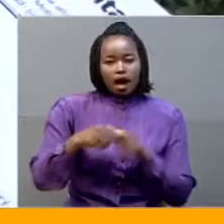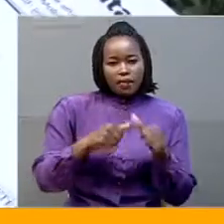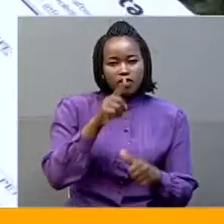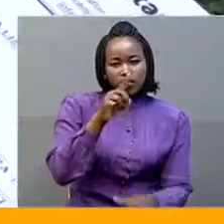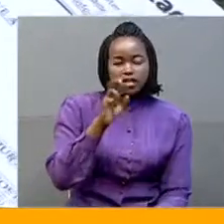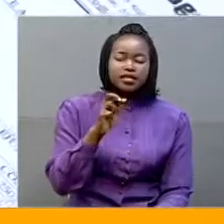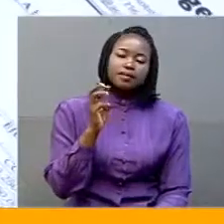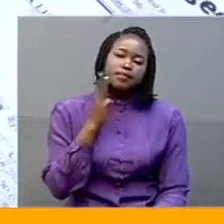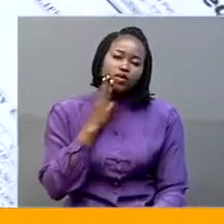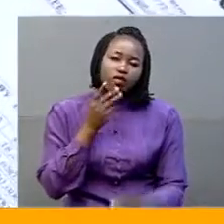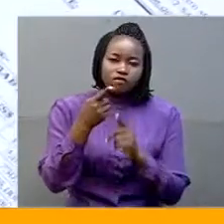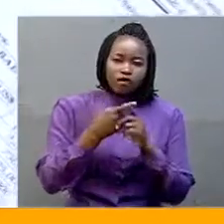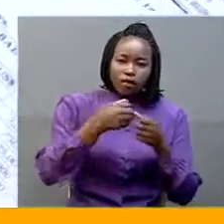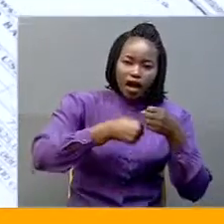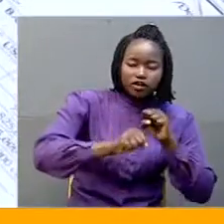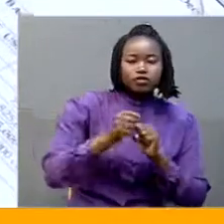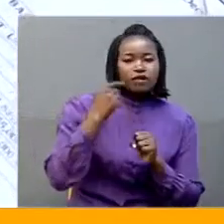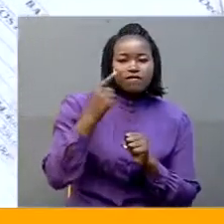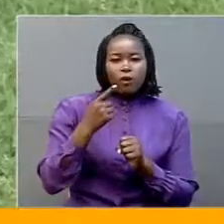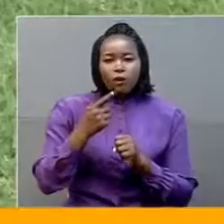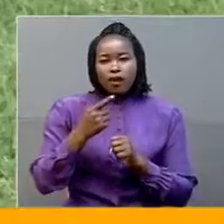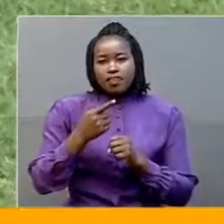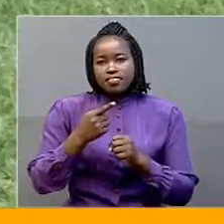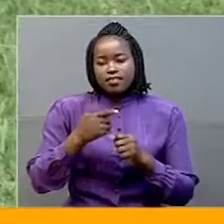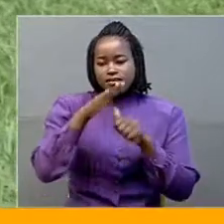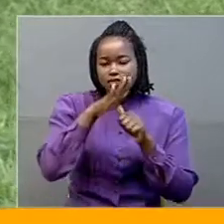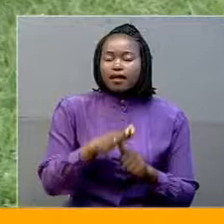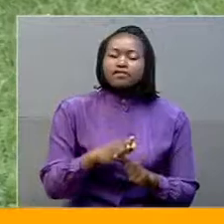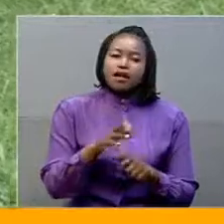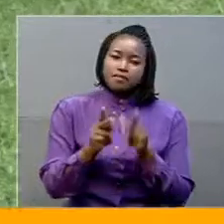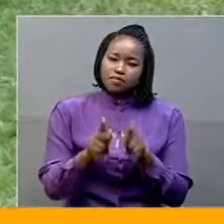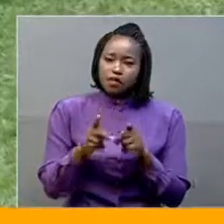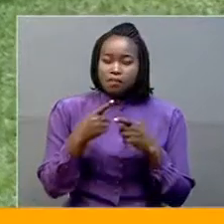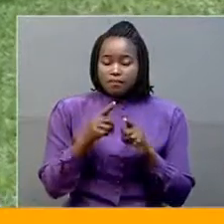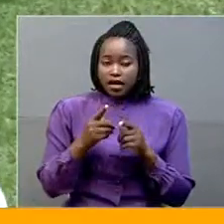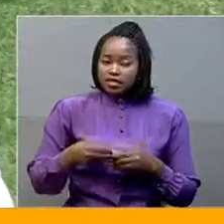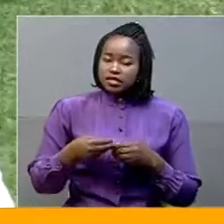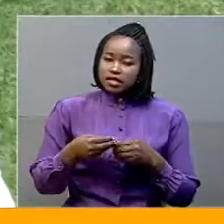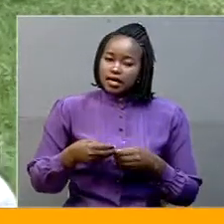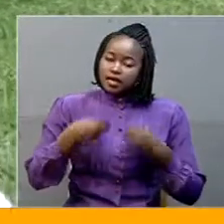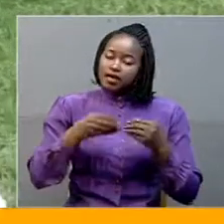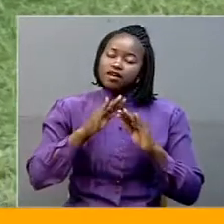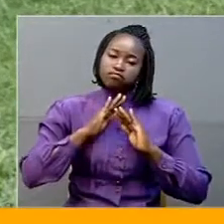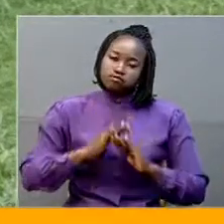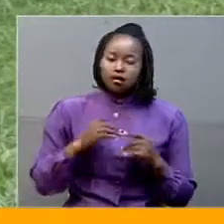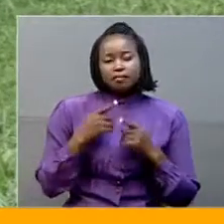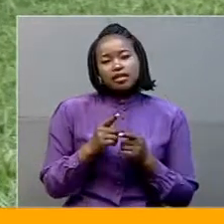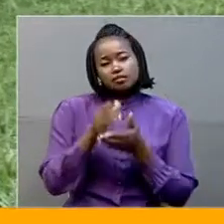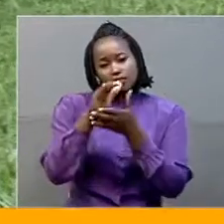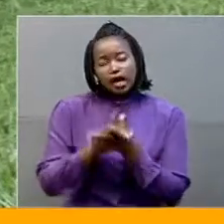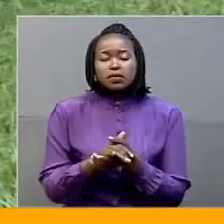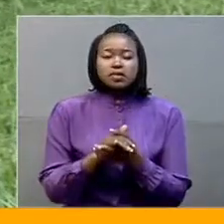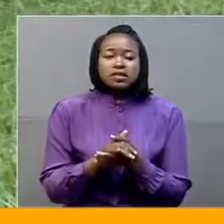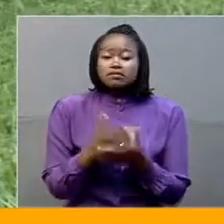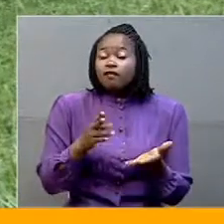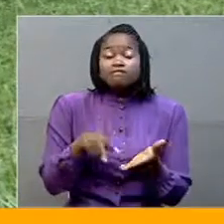million shillings, from action for disadvantaged people. Although this offered a sigh of relief, this young couple has since failed